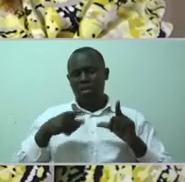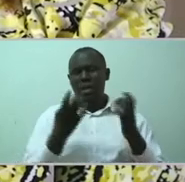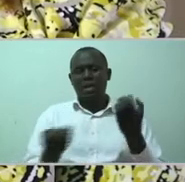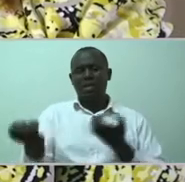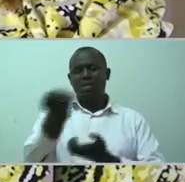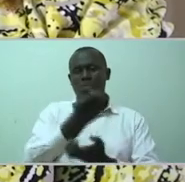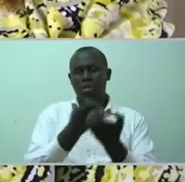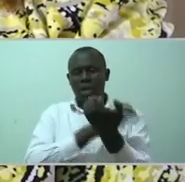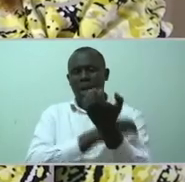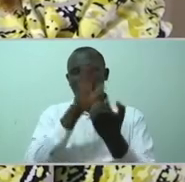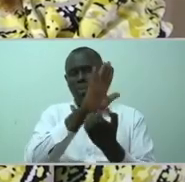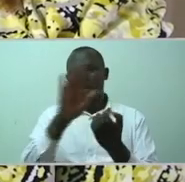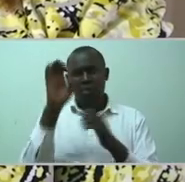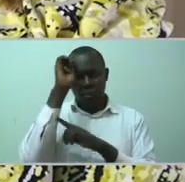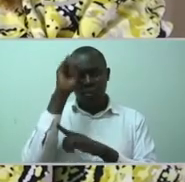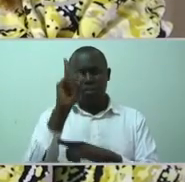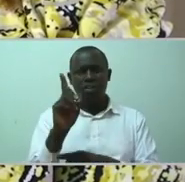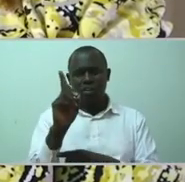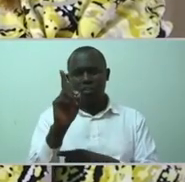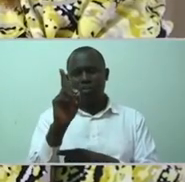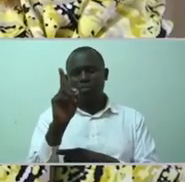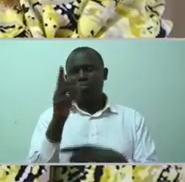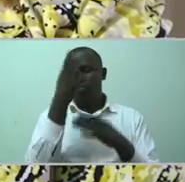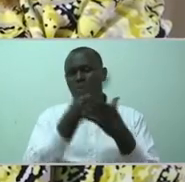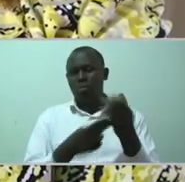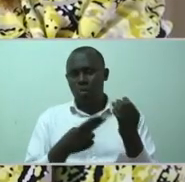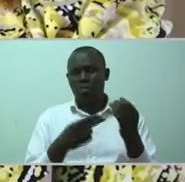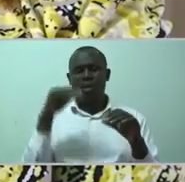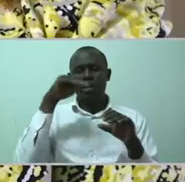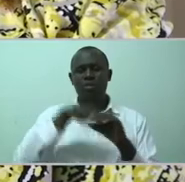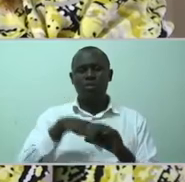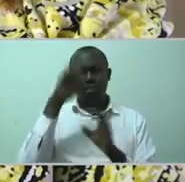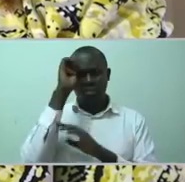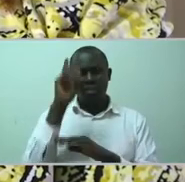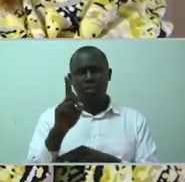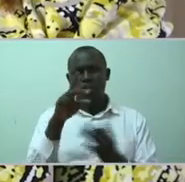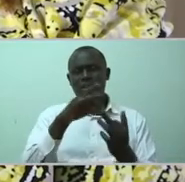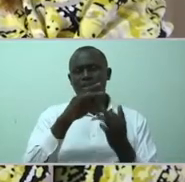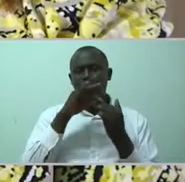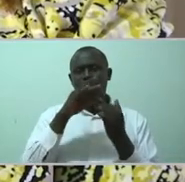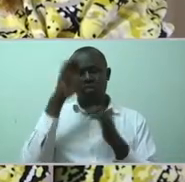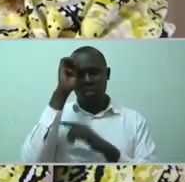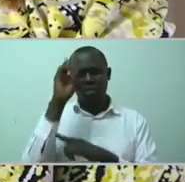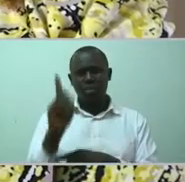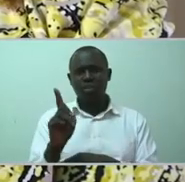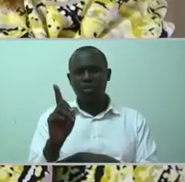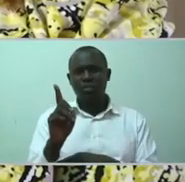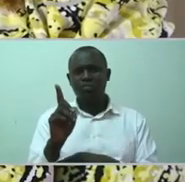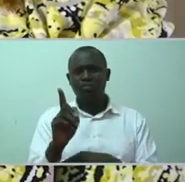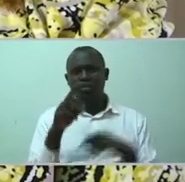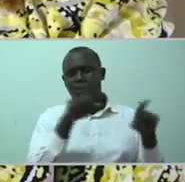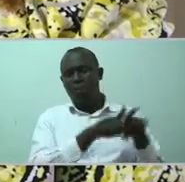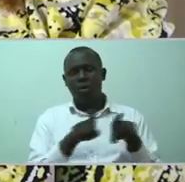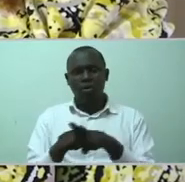empowerment, education, both inclusive education and special education. We